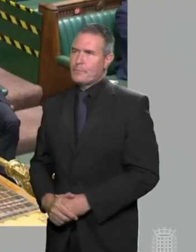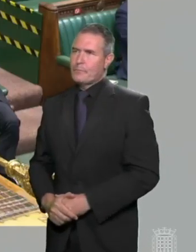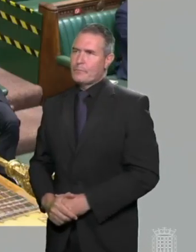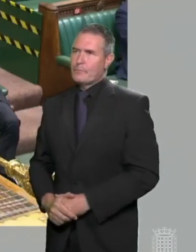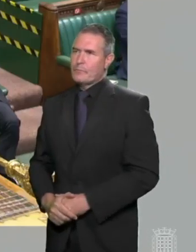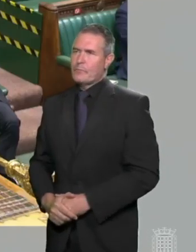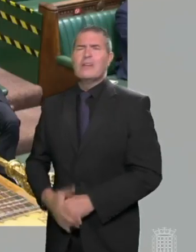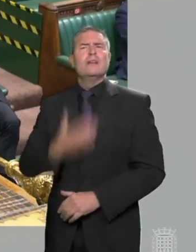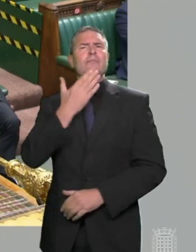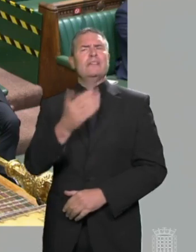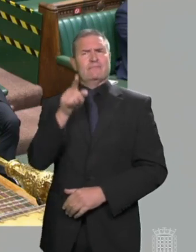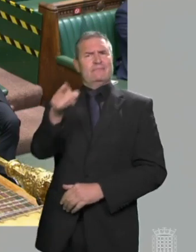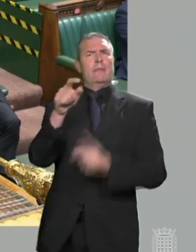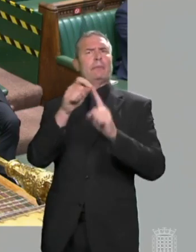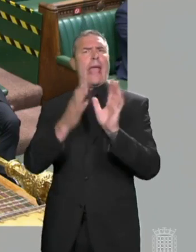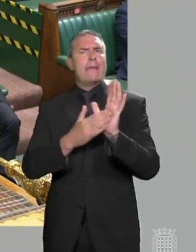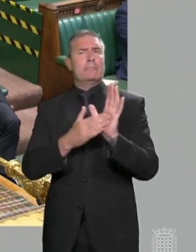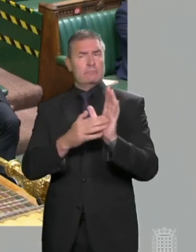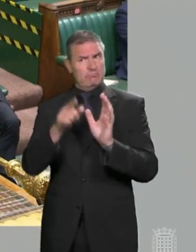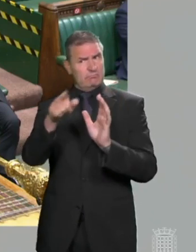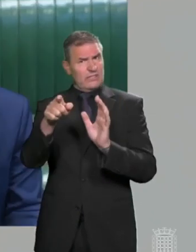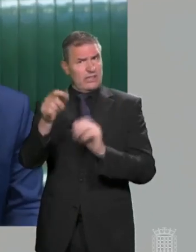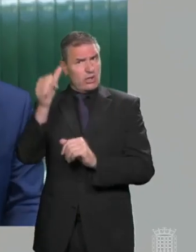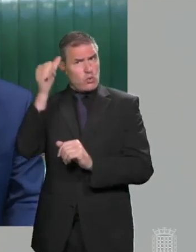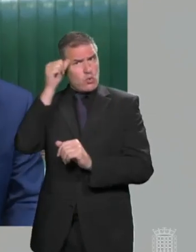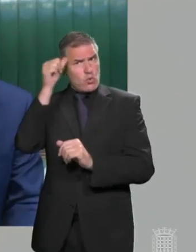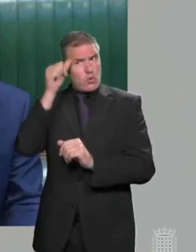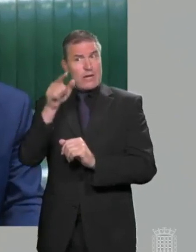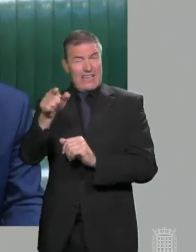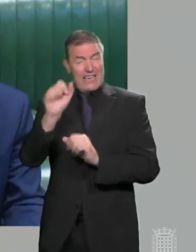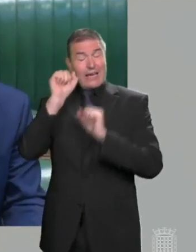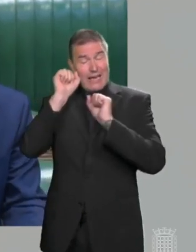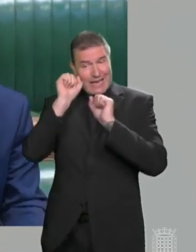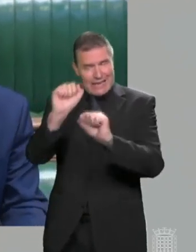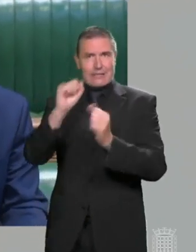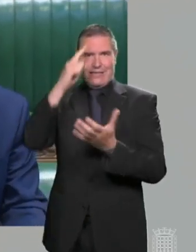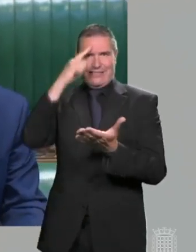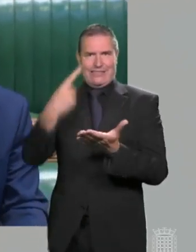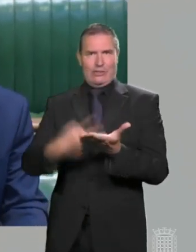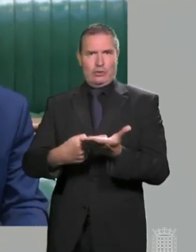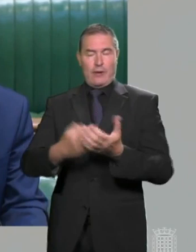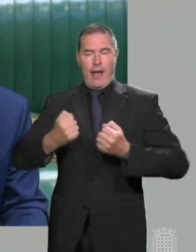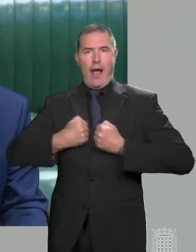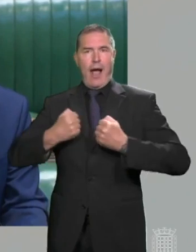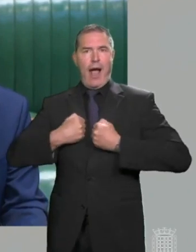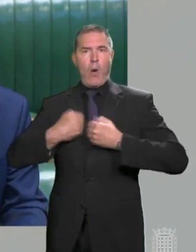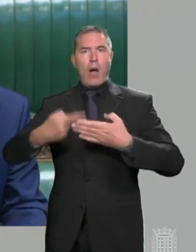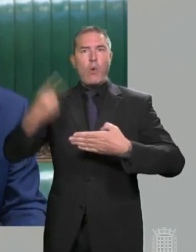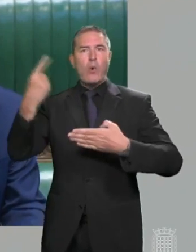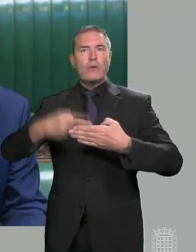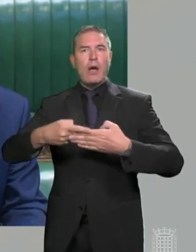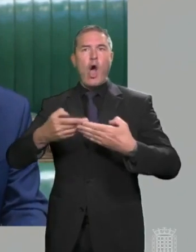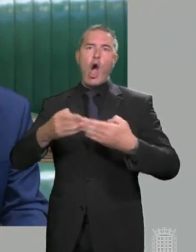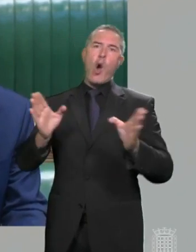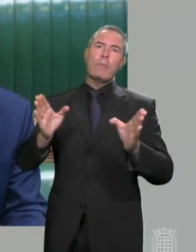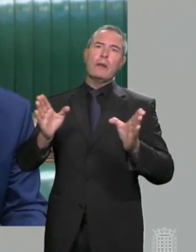Mr Speaker, does the Prime Minister recognise that his decision to keep our borders open contributed to